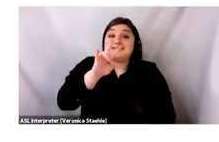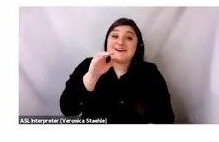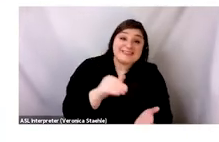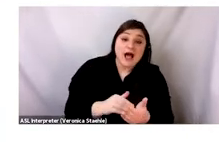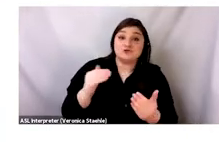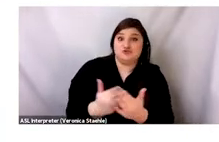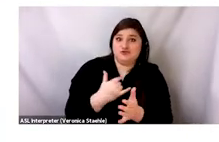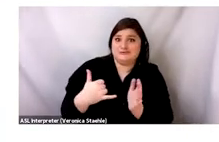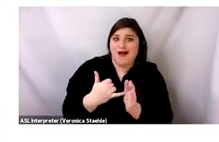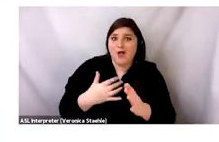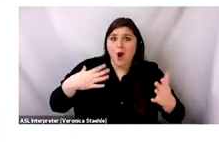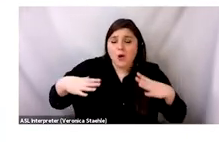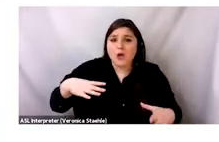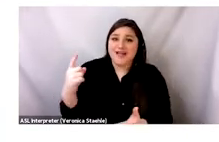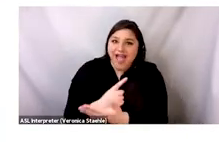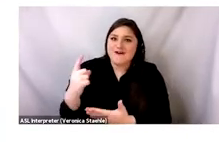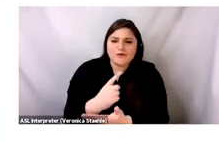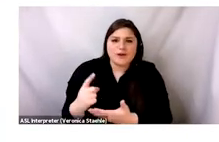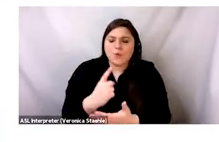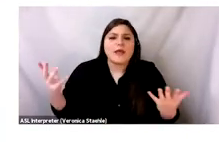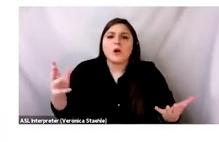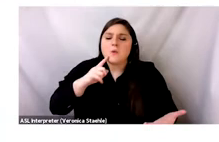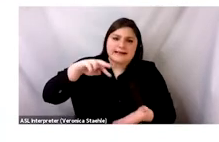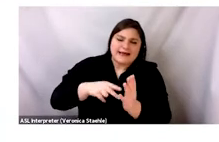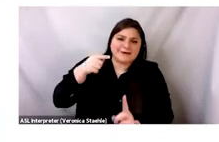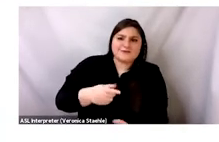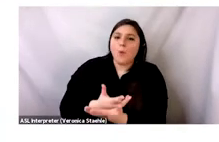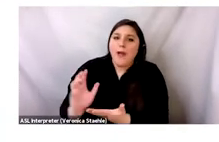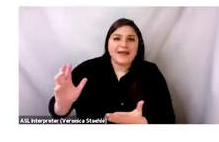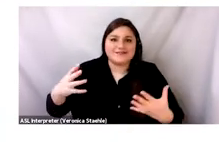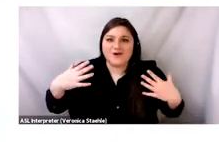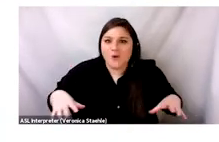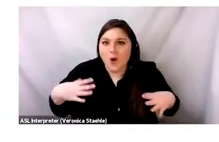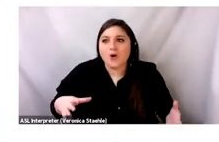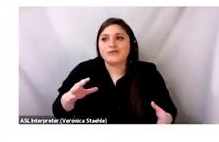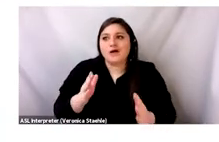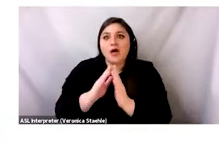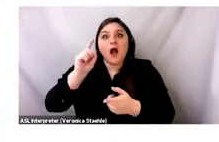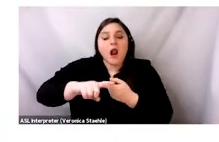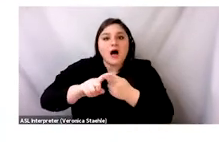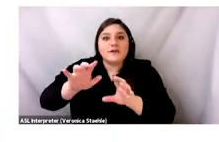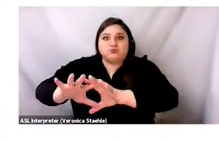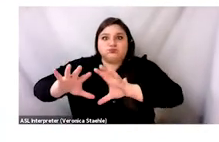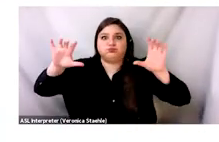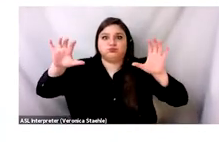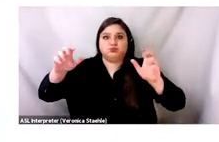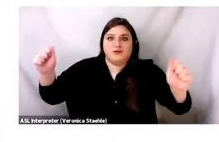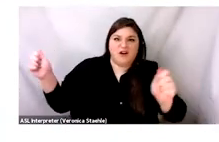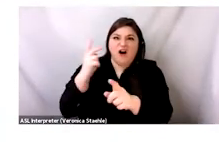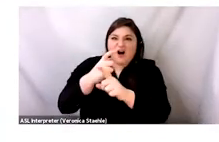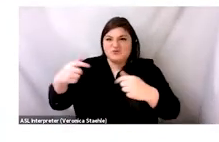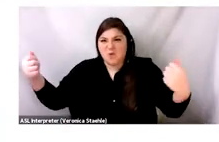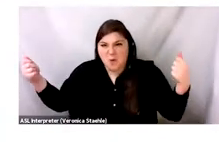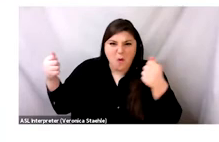week. That's simply too much clothing. With overflowing closets, we simply aren't getting much use of the items that we